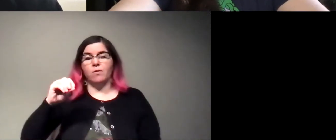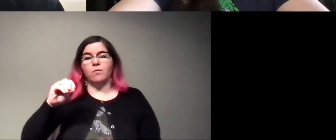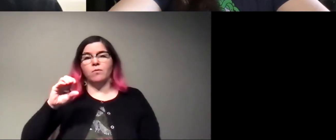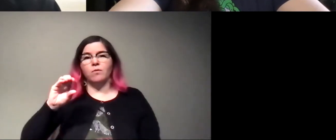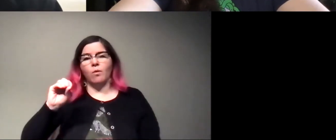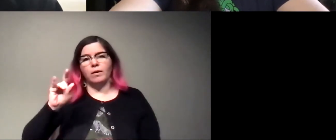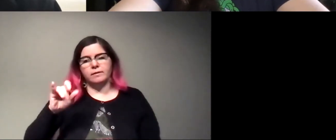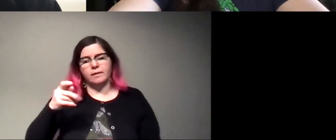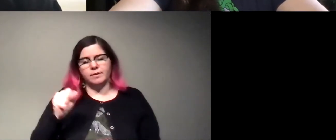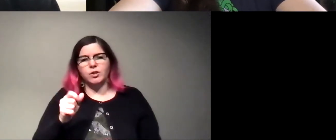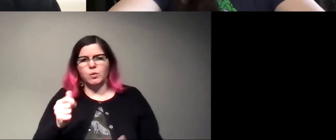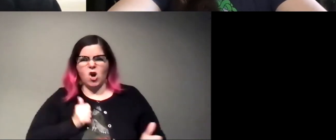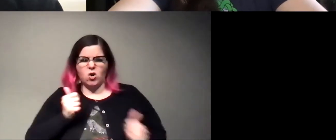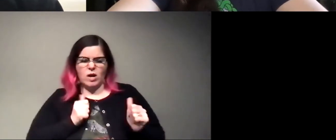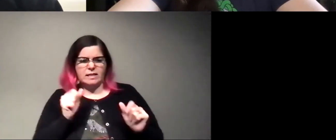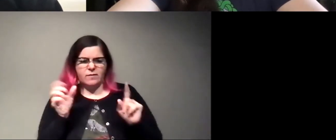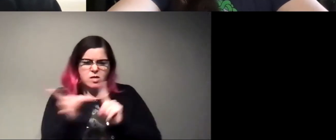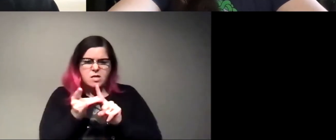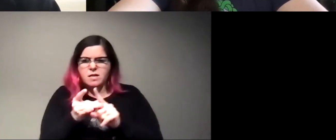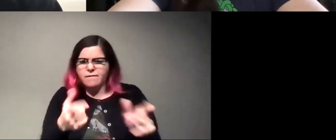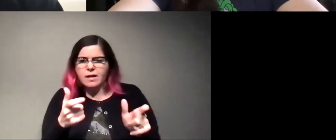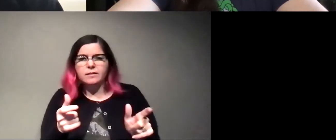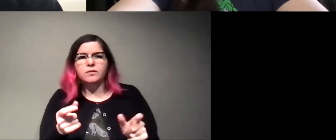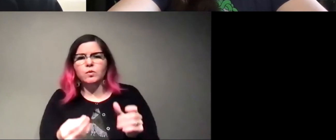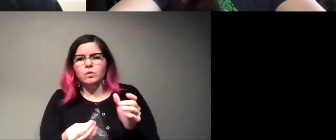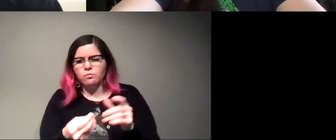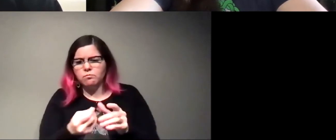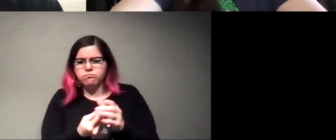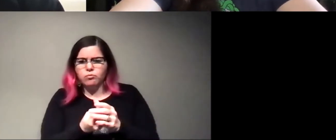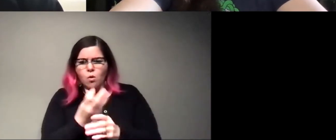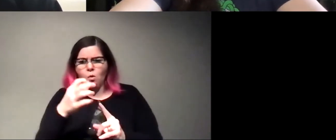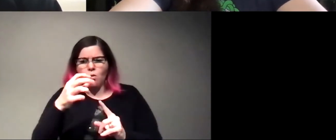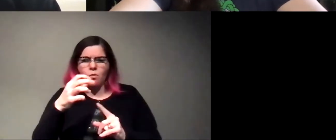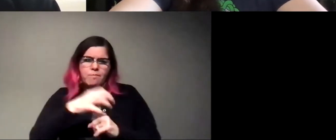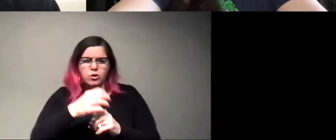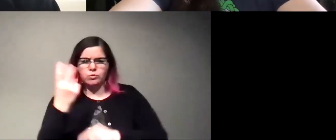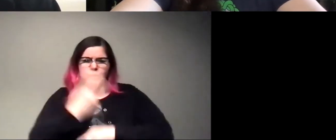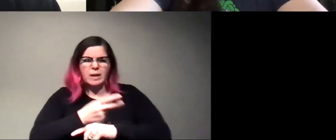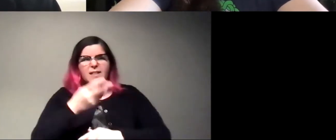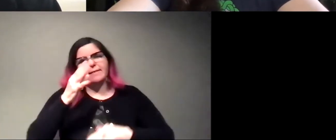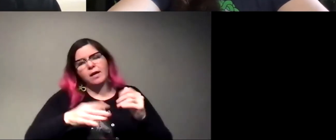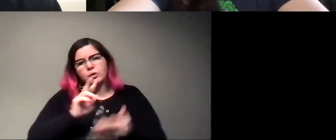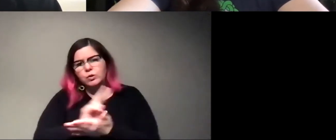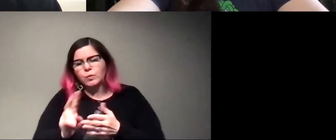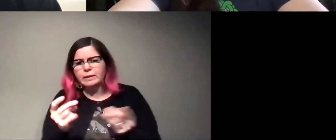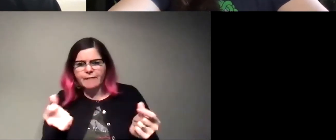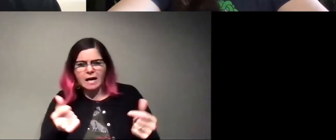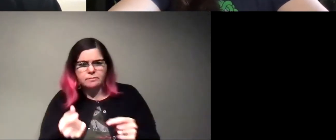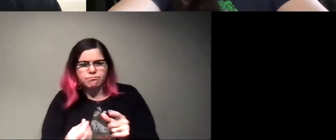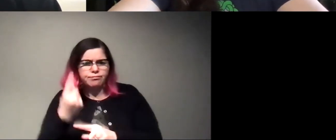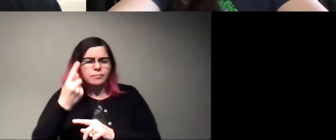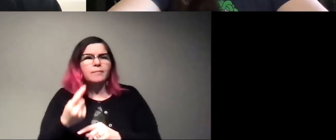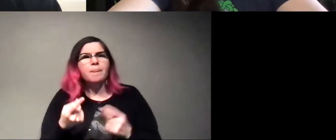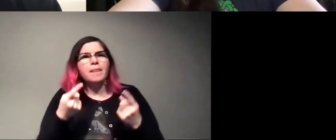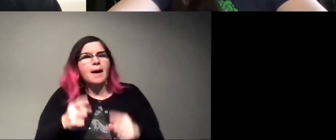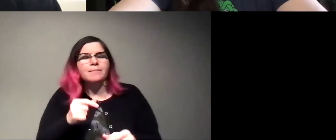and you infect very quickly, like, let's say you just grow your mushroom in the ant in two days rather than two weeks, what happens is you don't